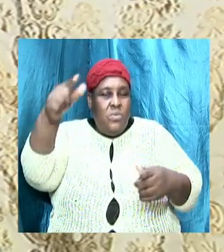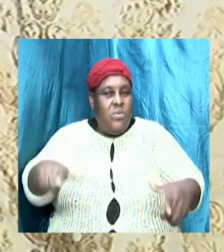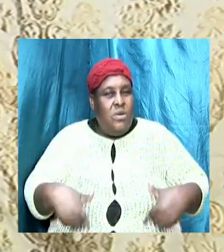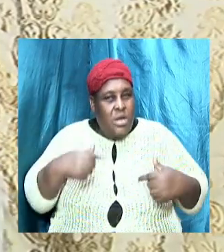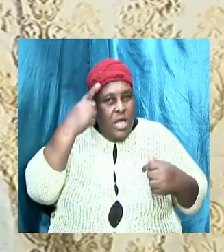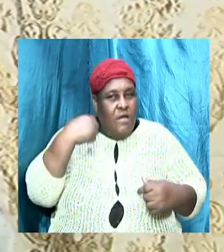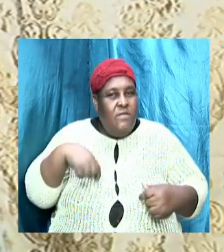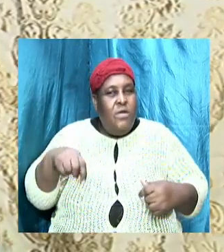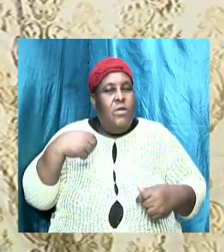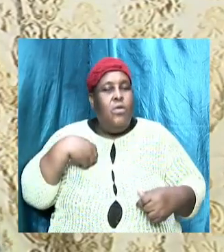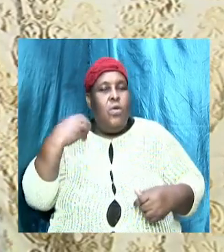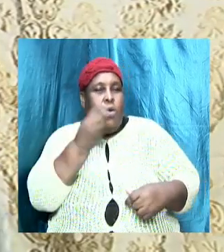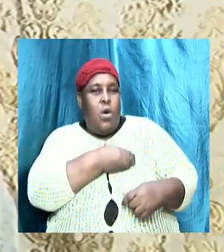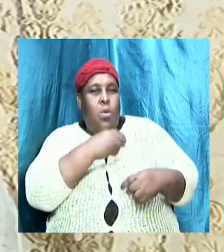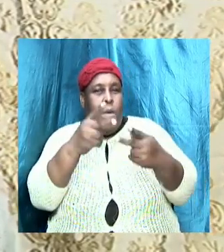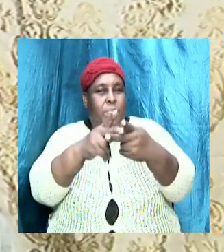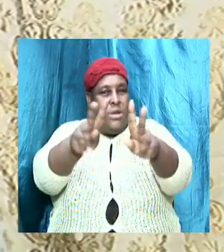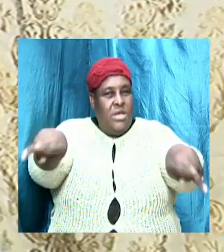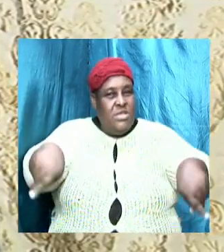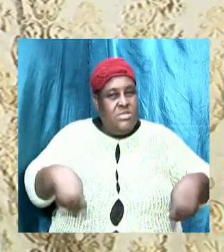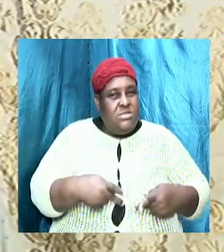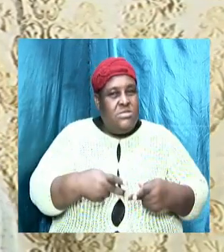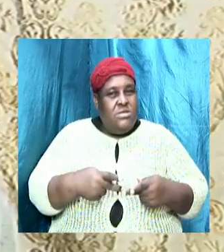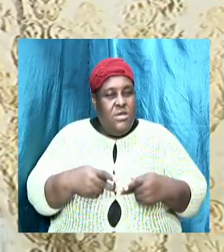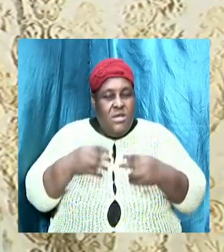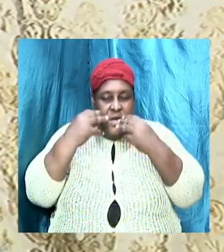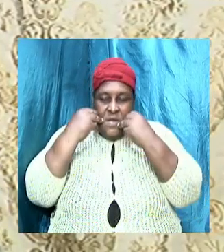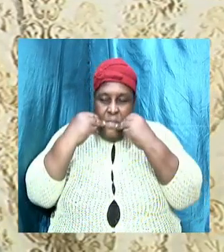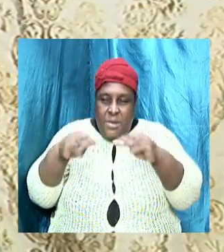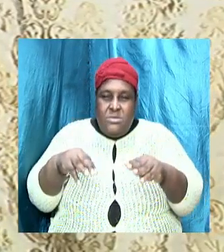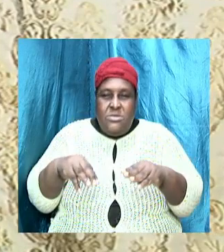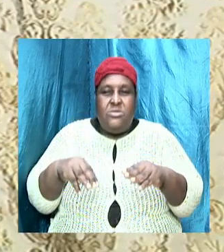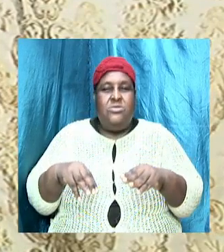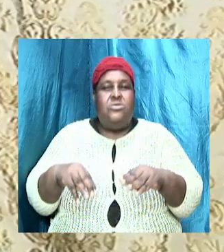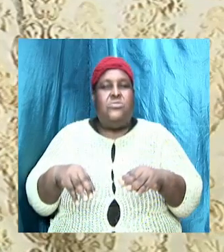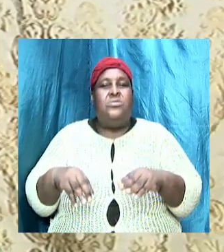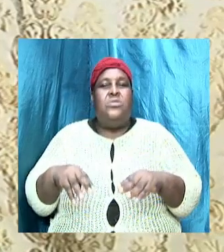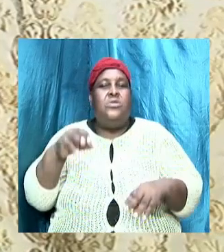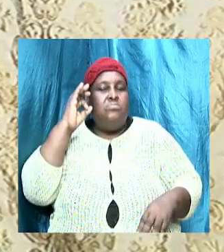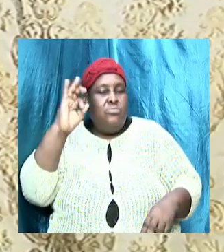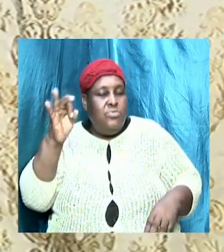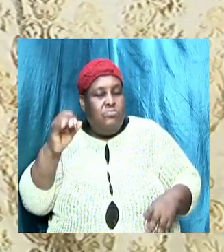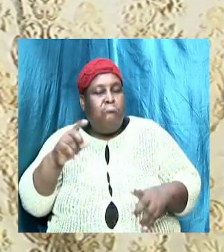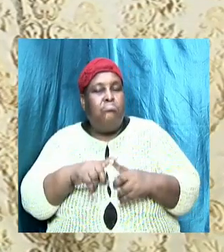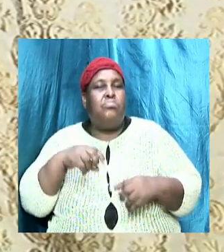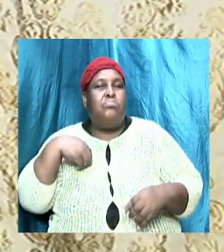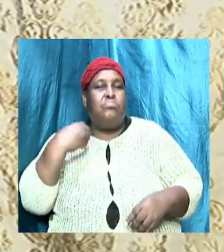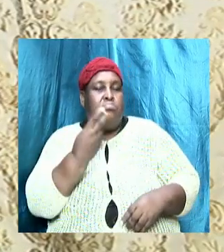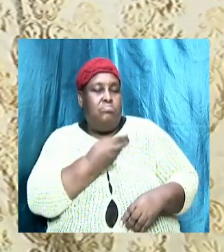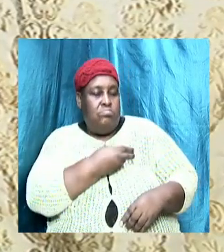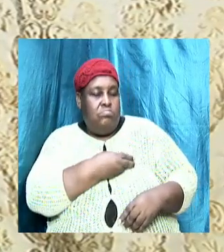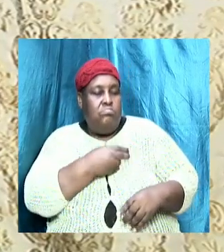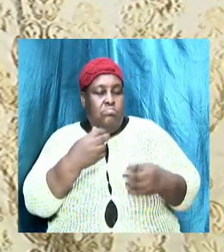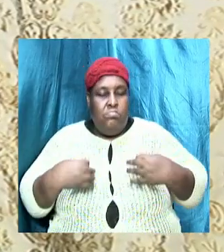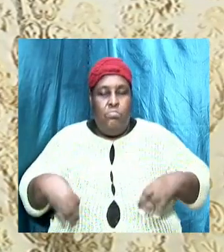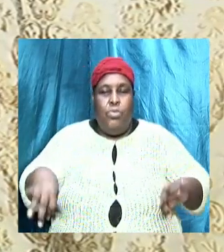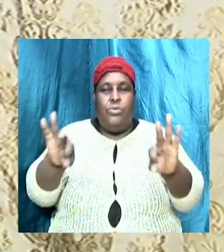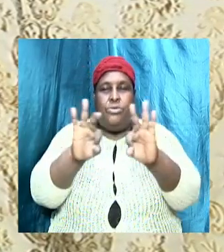Because the message was ministered, was preached unto us. It is important